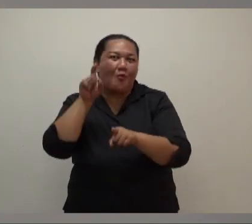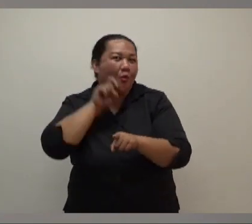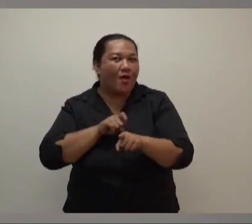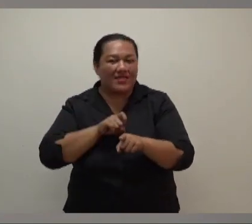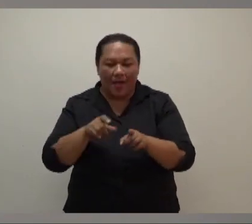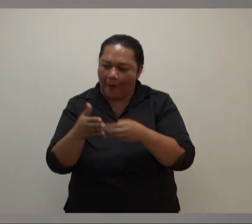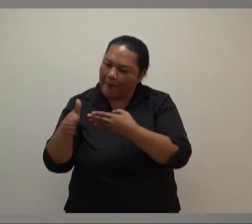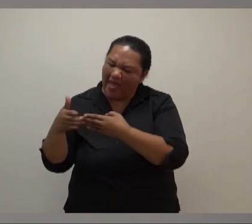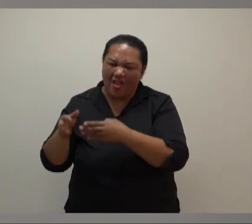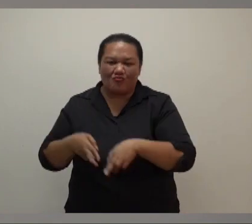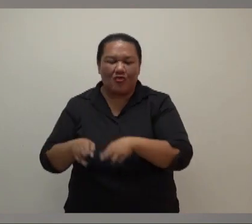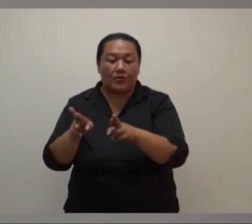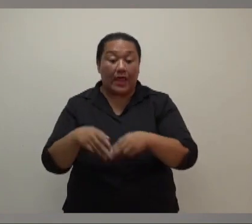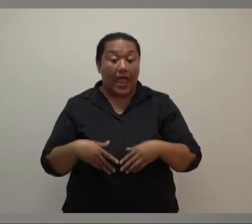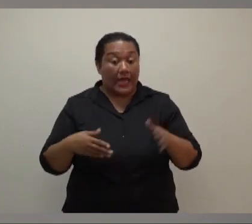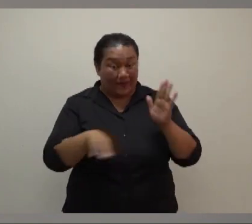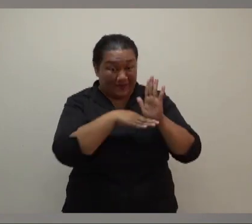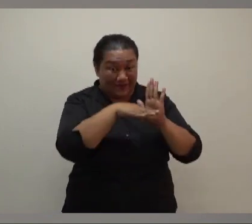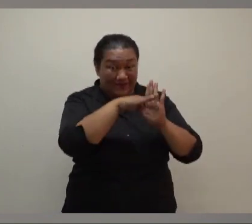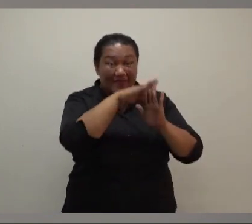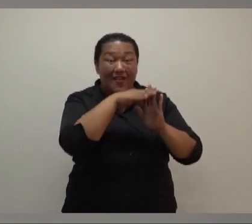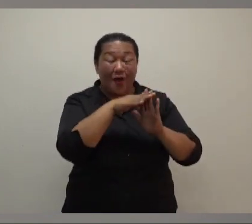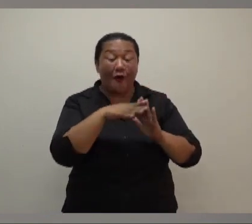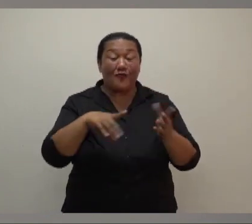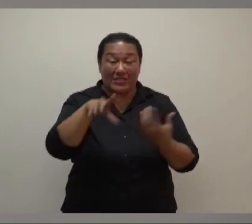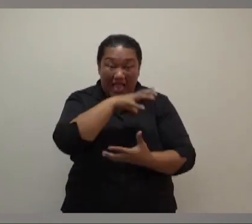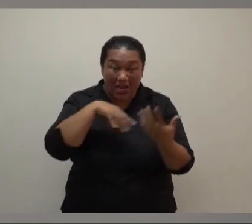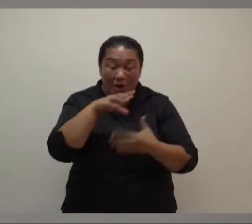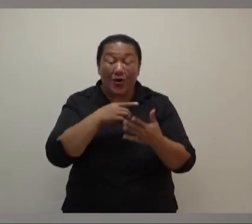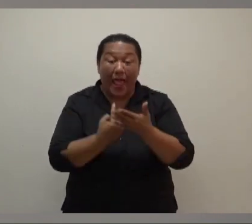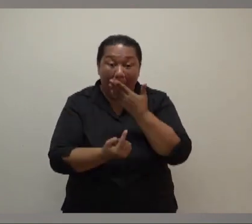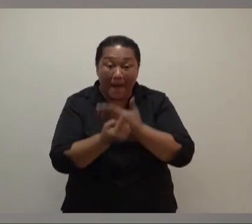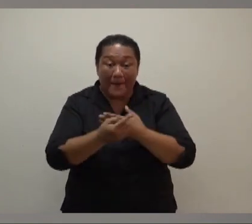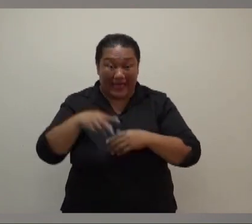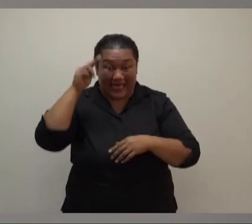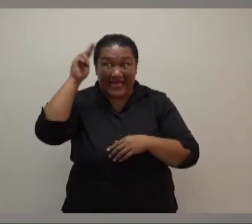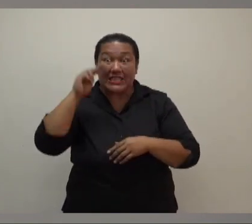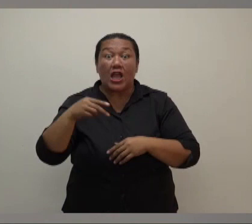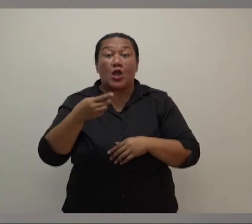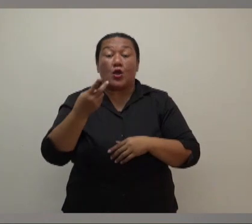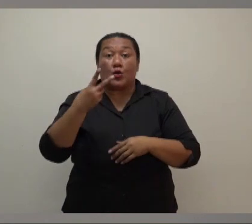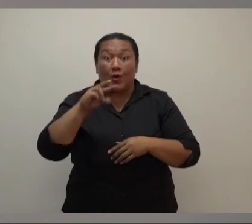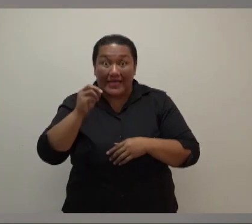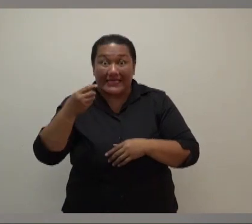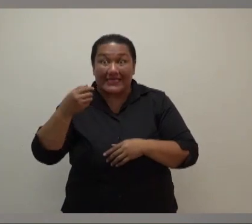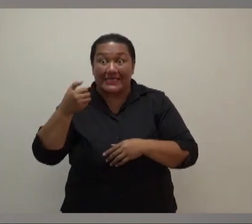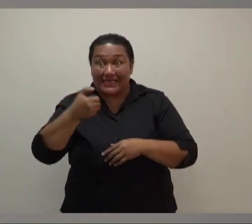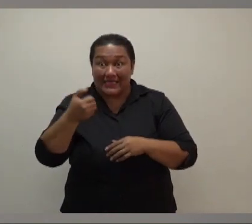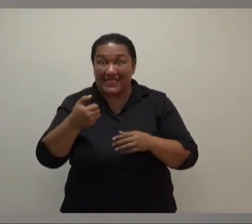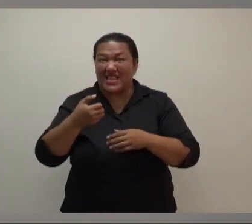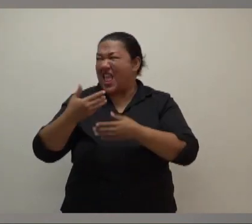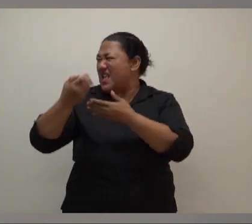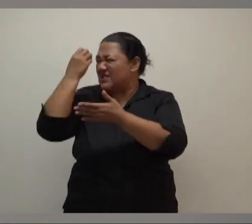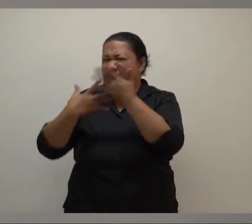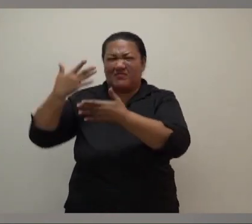is clear by every measure that the 14 cyclones we have experienced as a nation since 2016 are not the same storms our